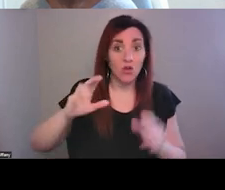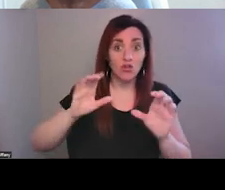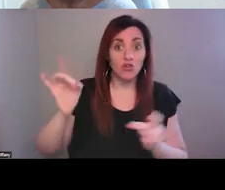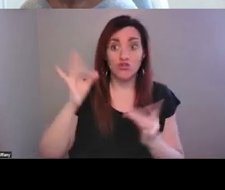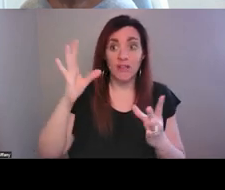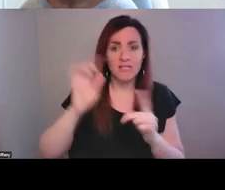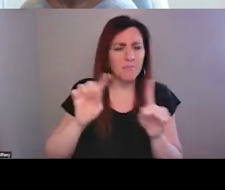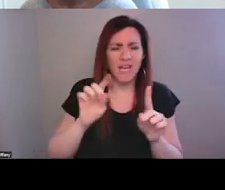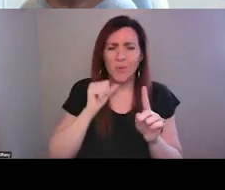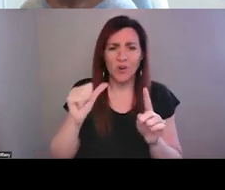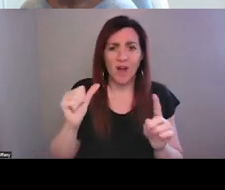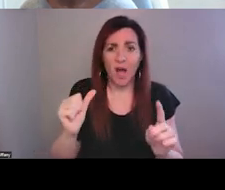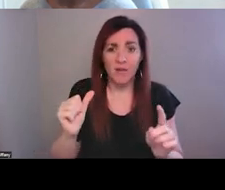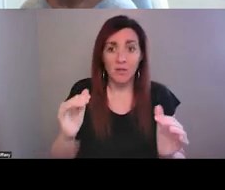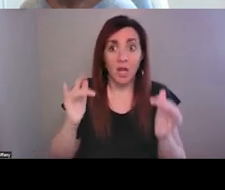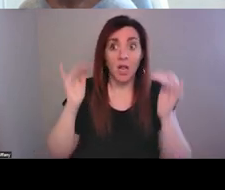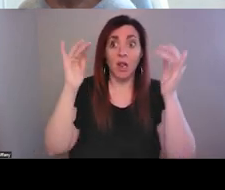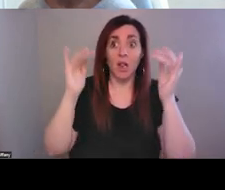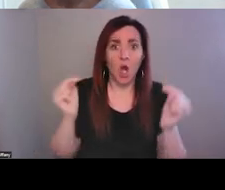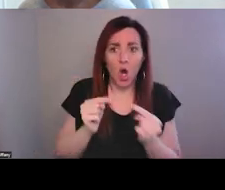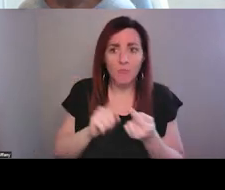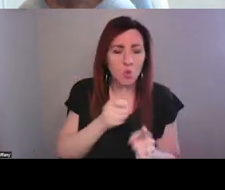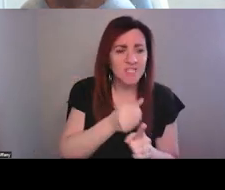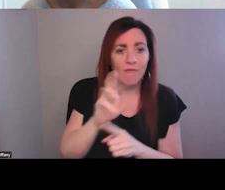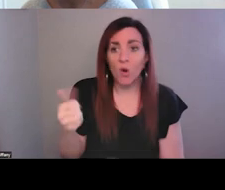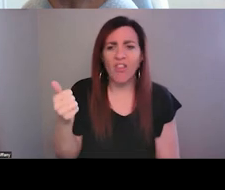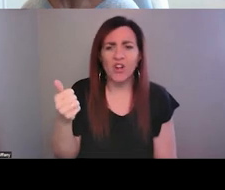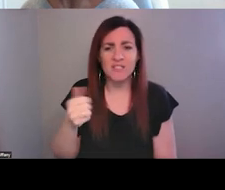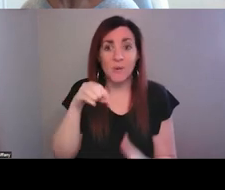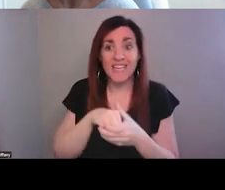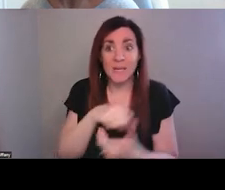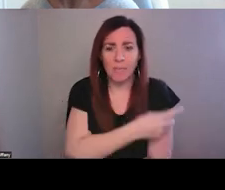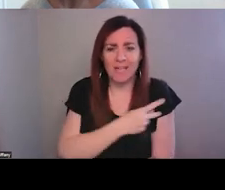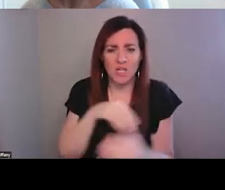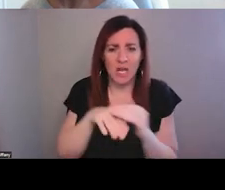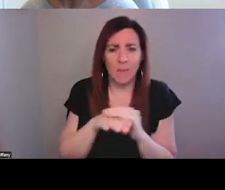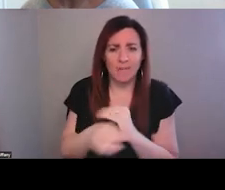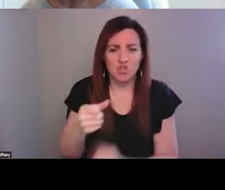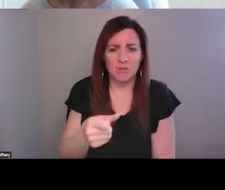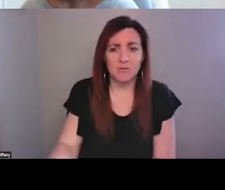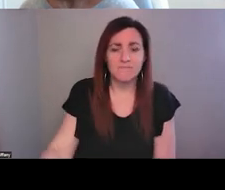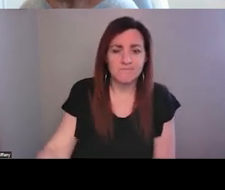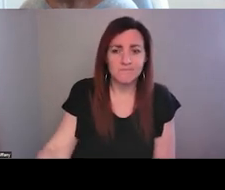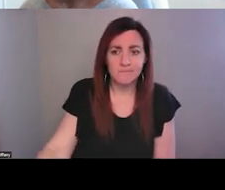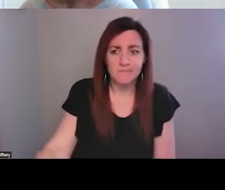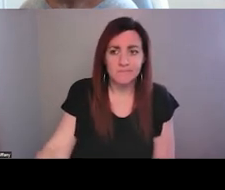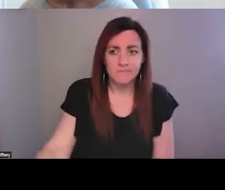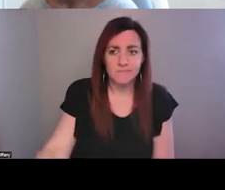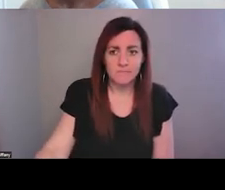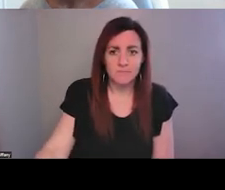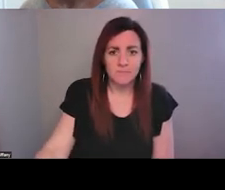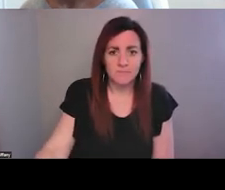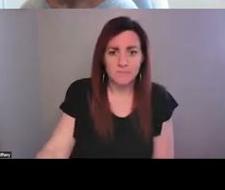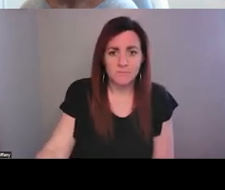harm to self or others type of crisis, needing an inpatient admission. And so we started looking at the concept